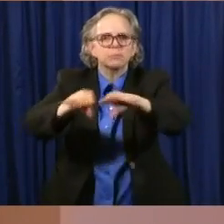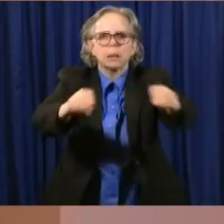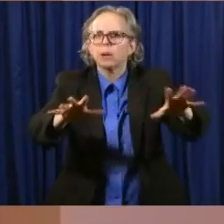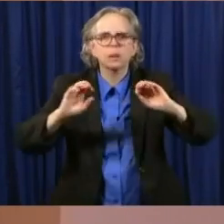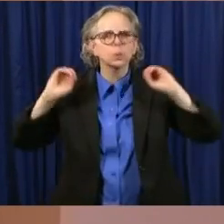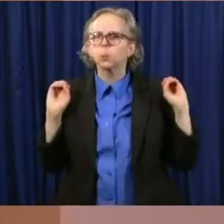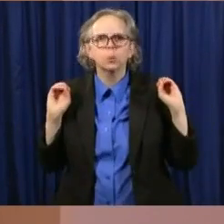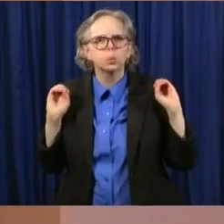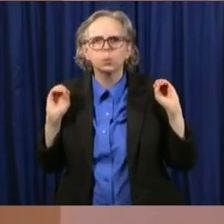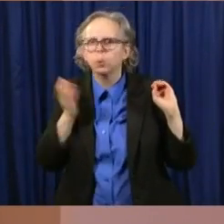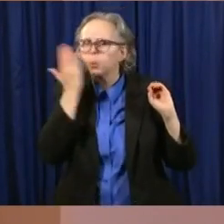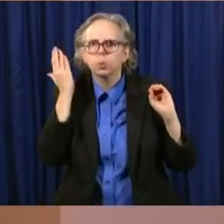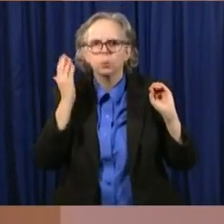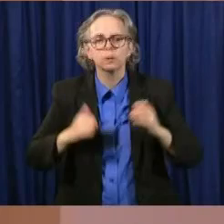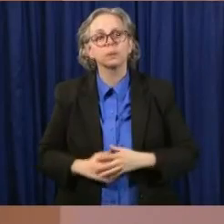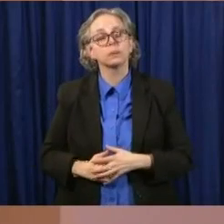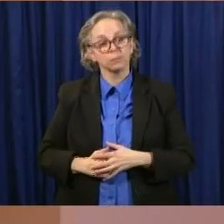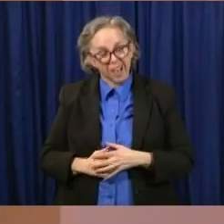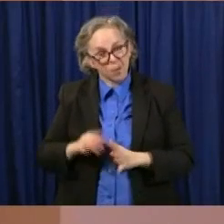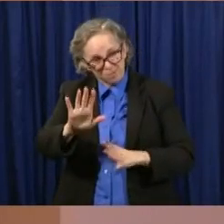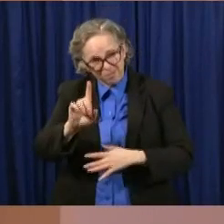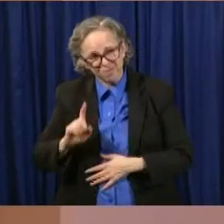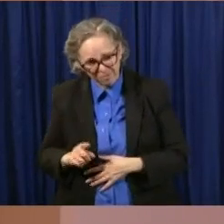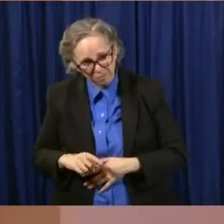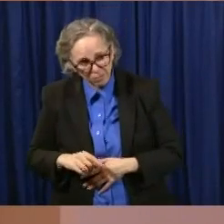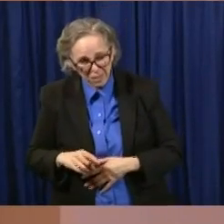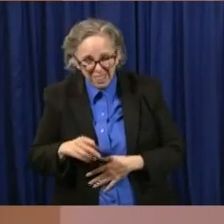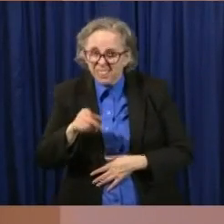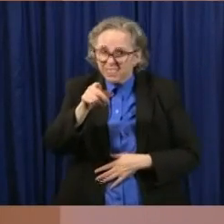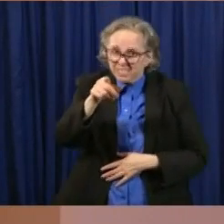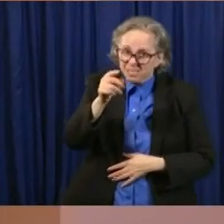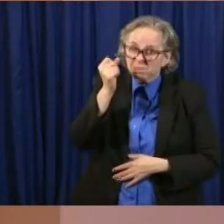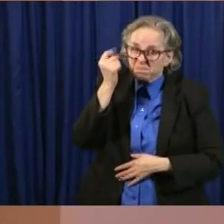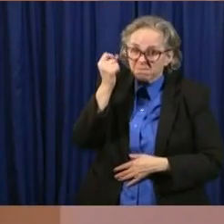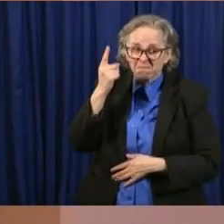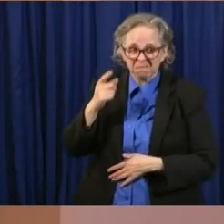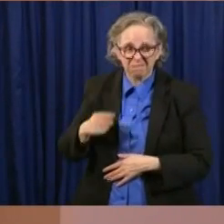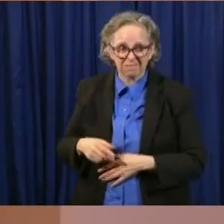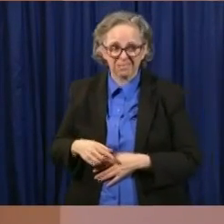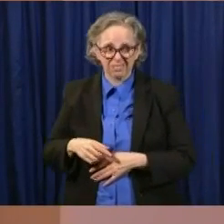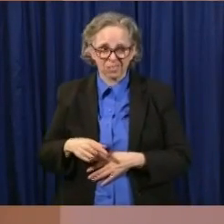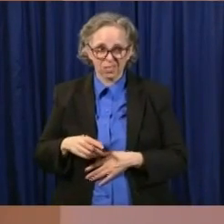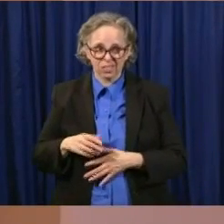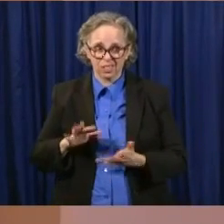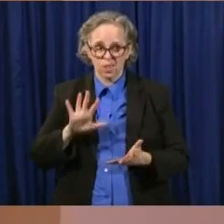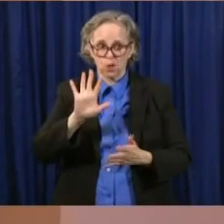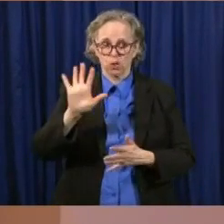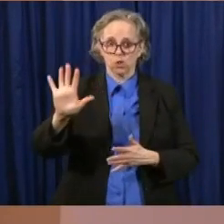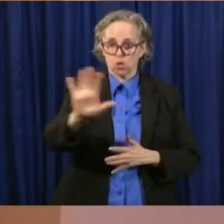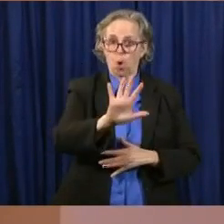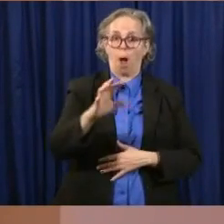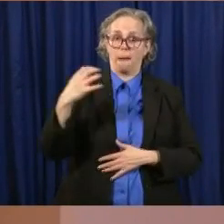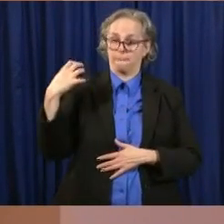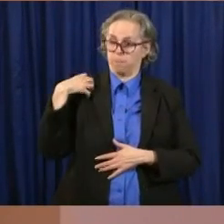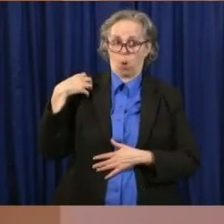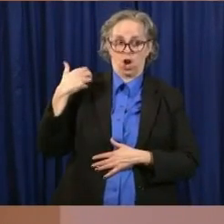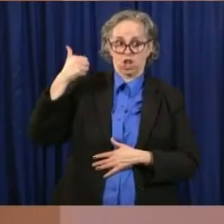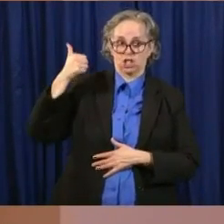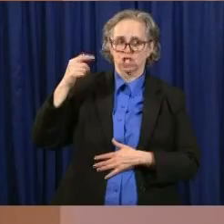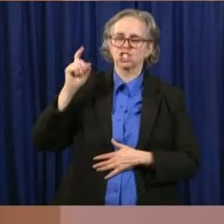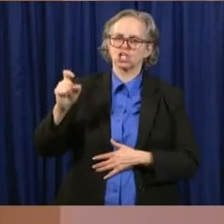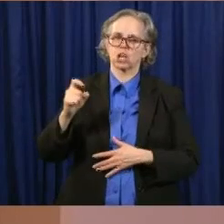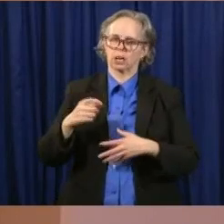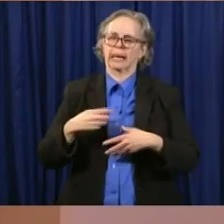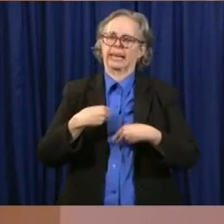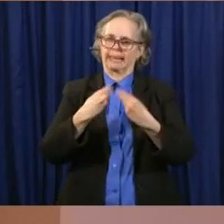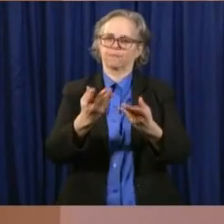just say to those folks that the work, that your employer should be doing these things to make the workplace safe. That's what